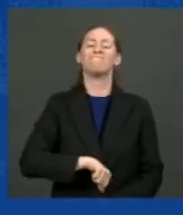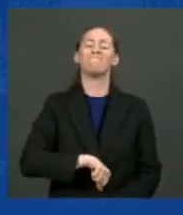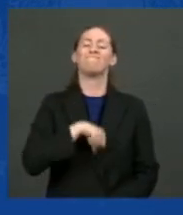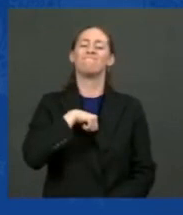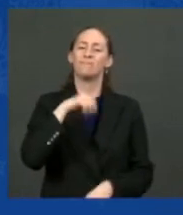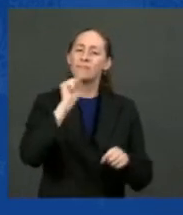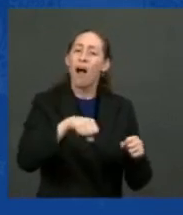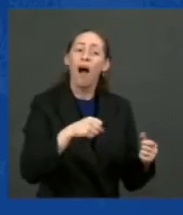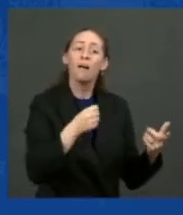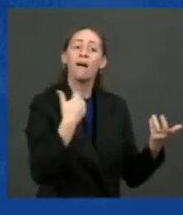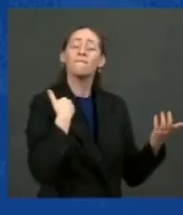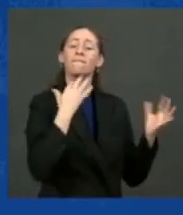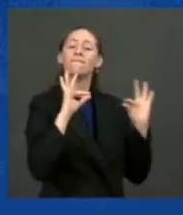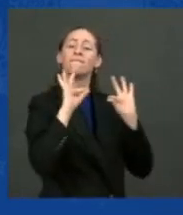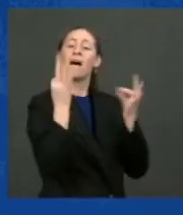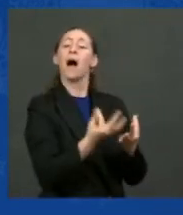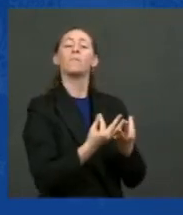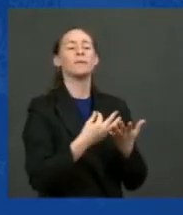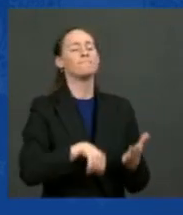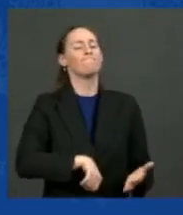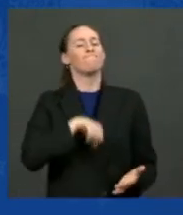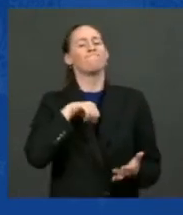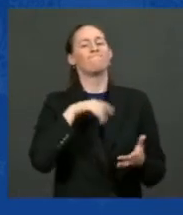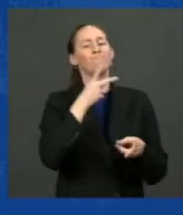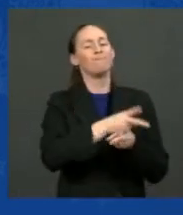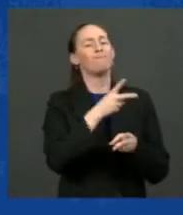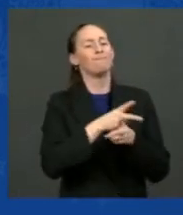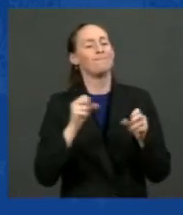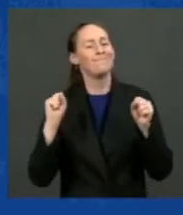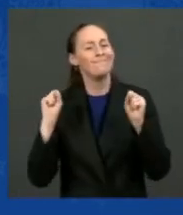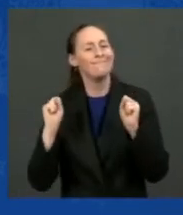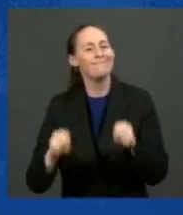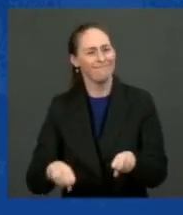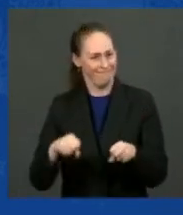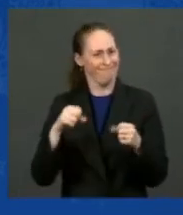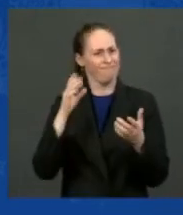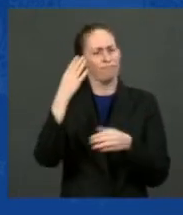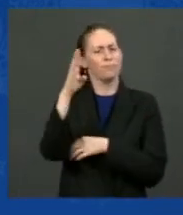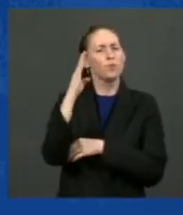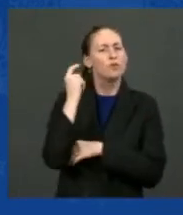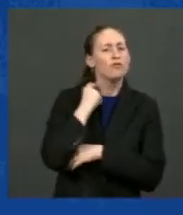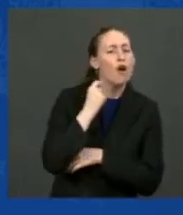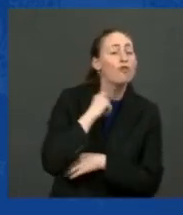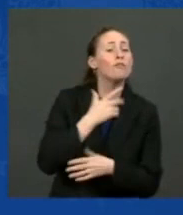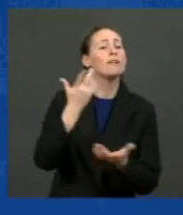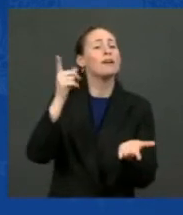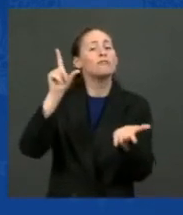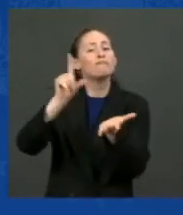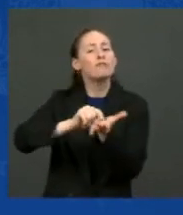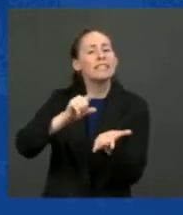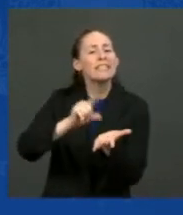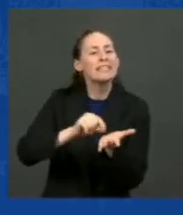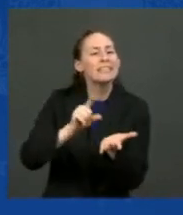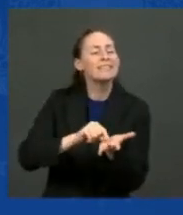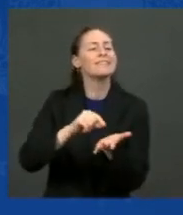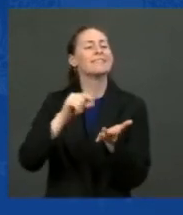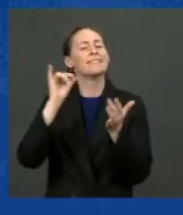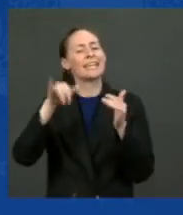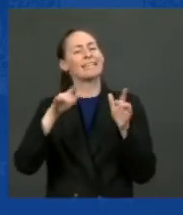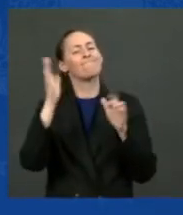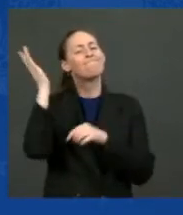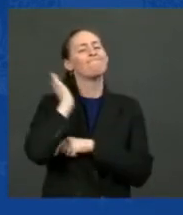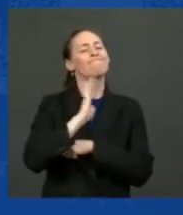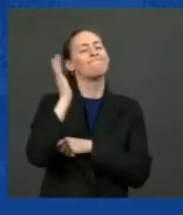hold your head on. This is a blue-collar blueprint for how we restore America's pride.